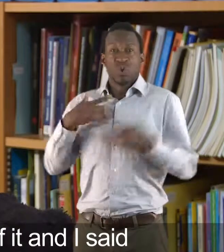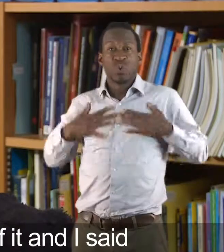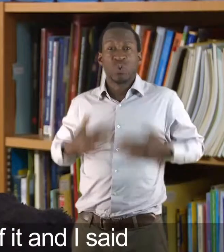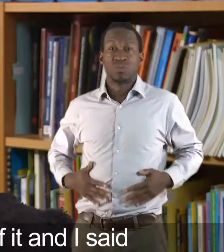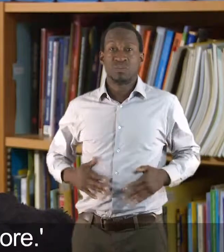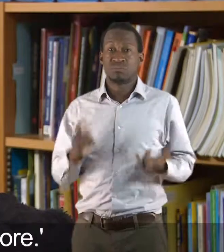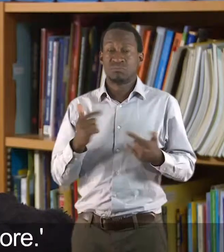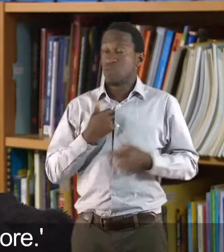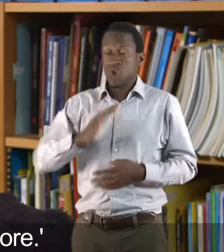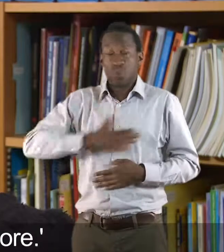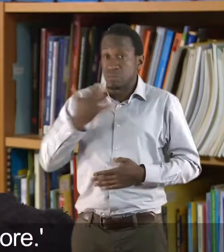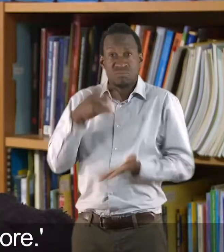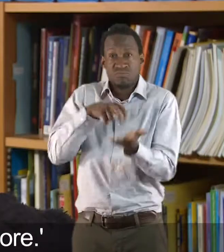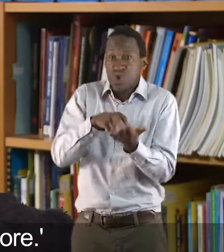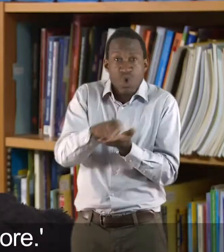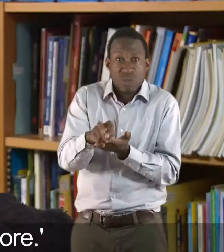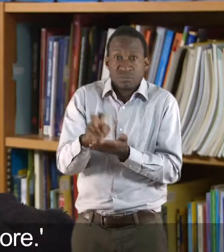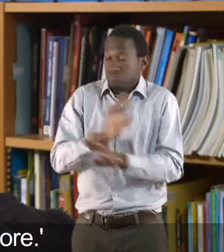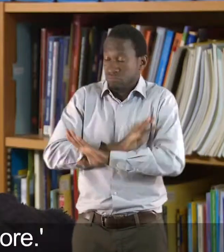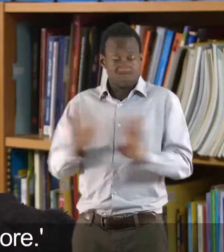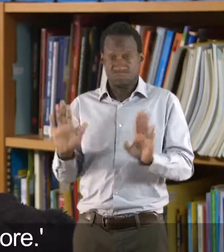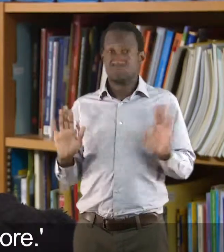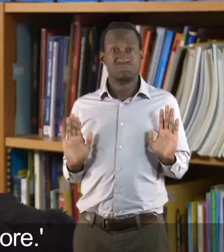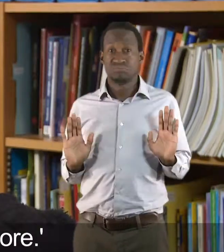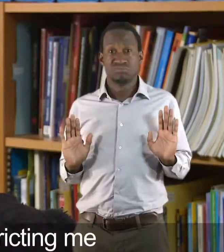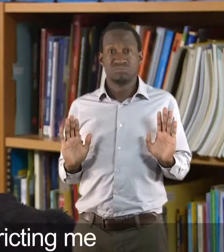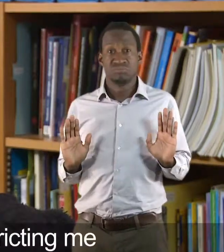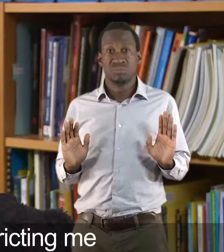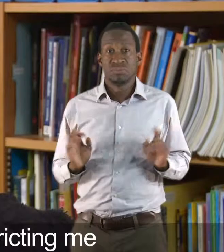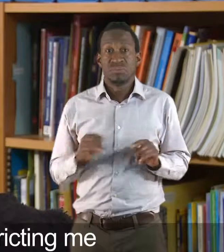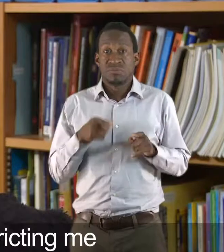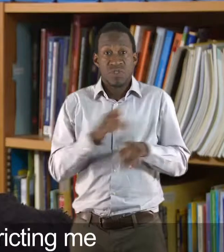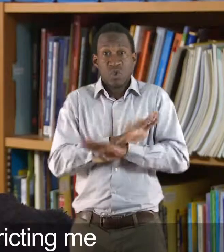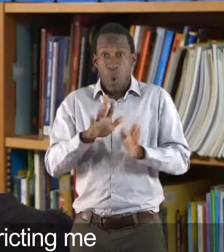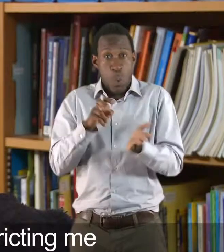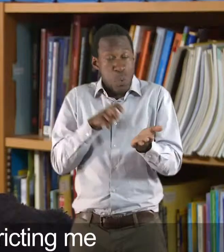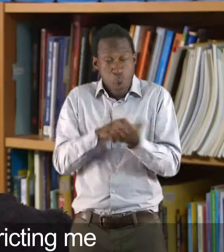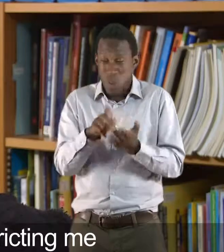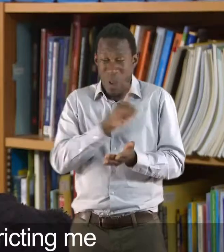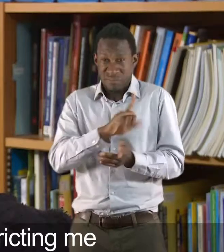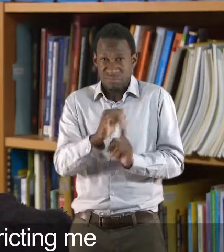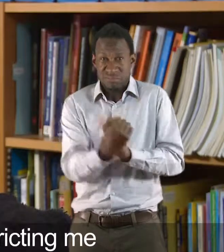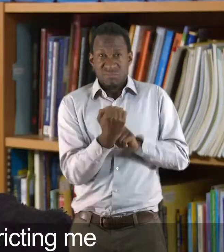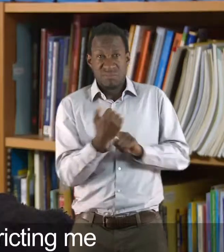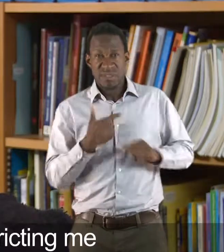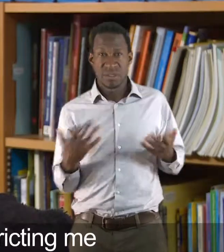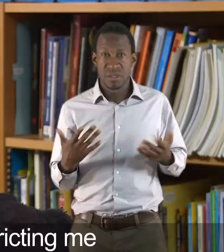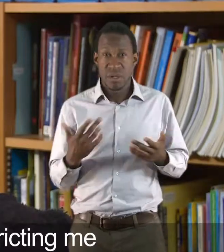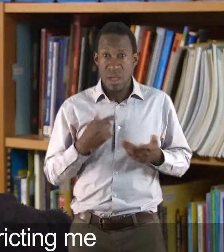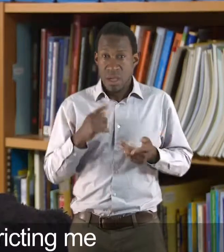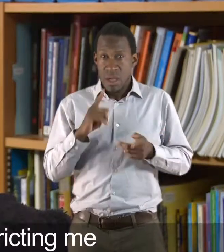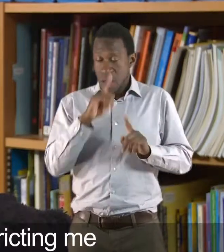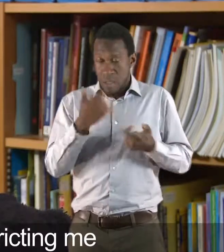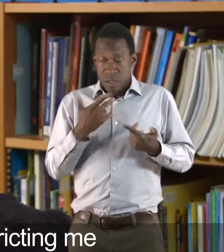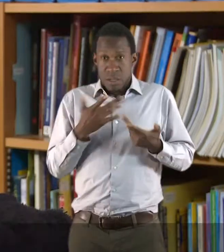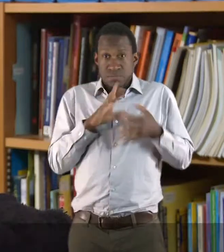space suit no more. I don't want to walk no more. I won't walk in anyway. This is not walking. This is... This is restrict to me. Because I couldn't